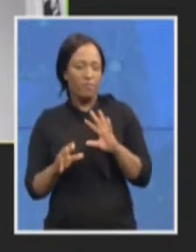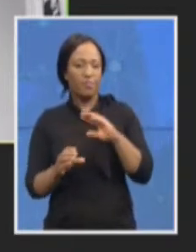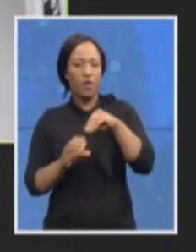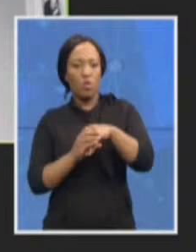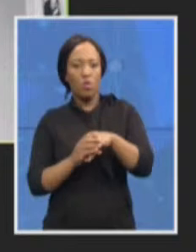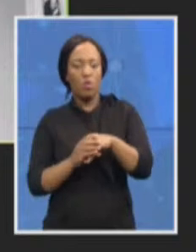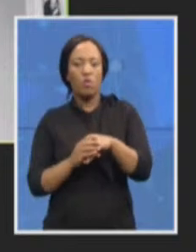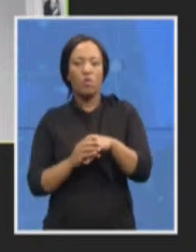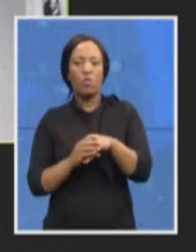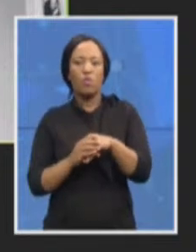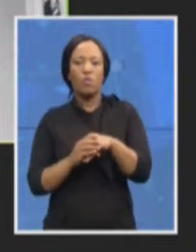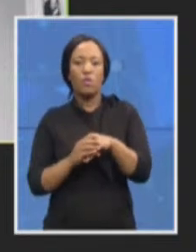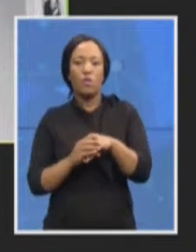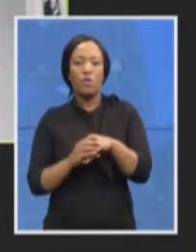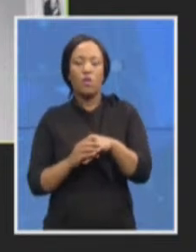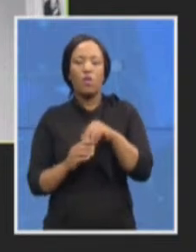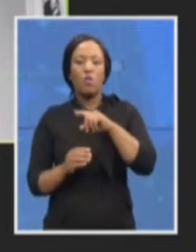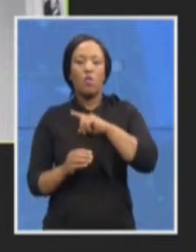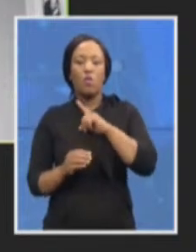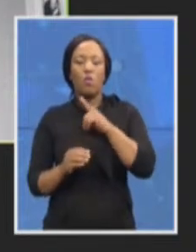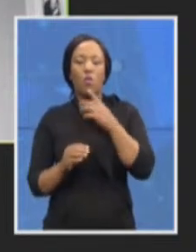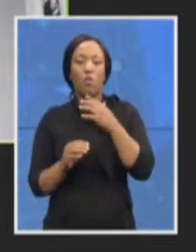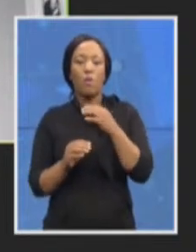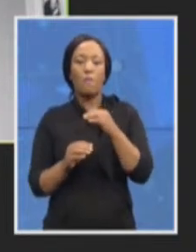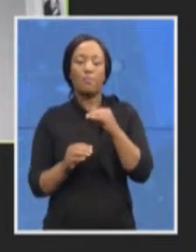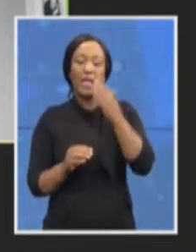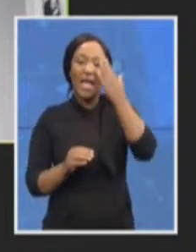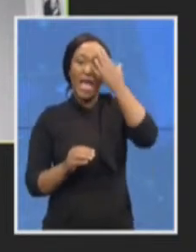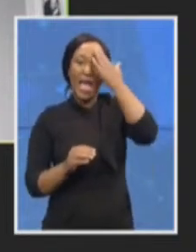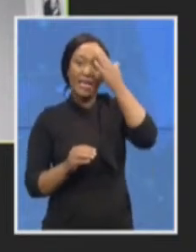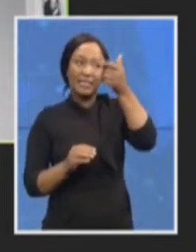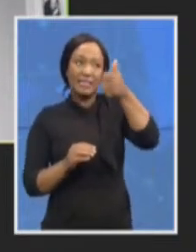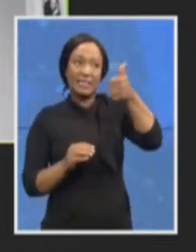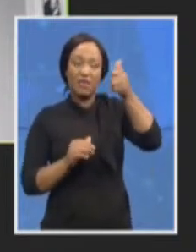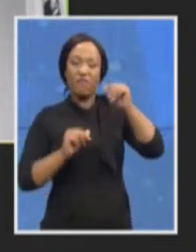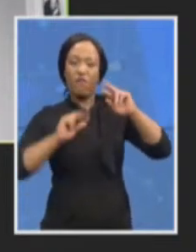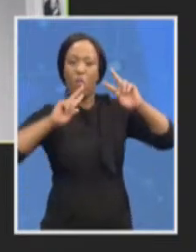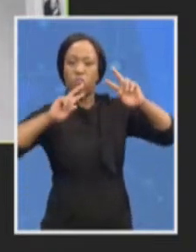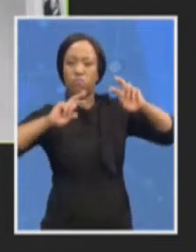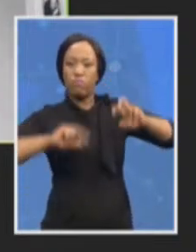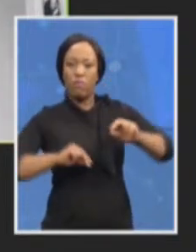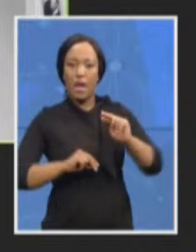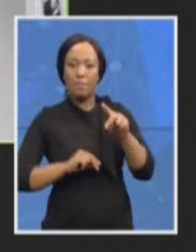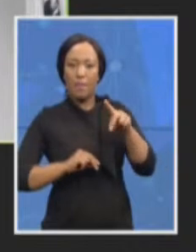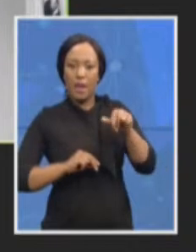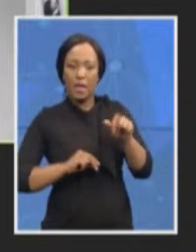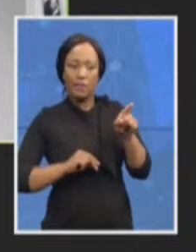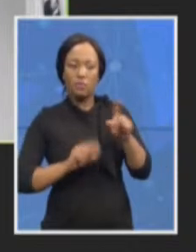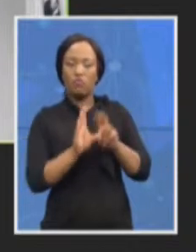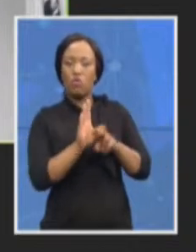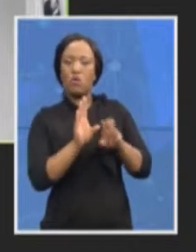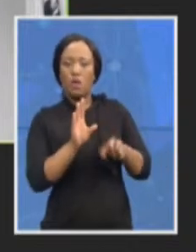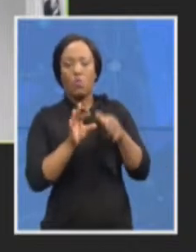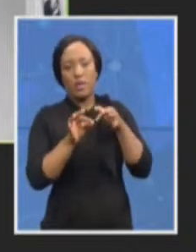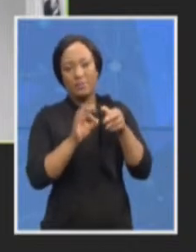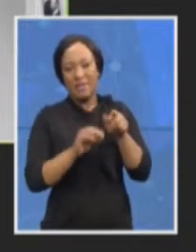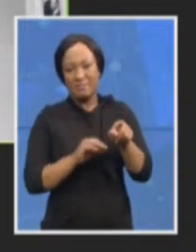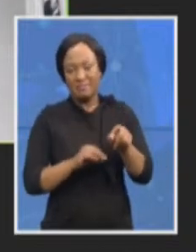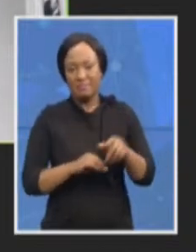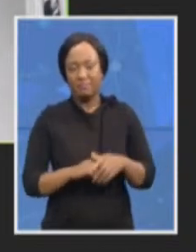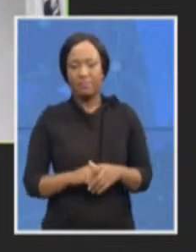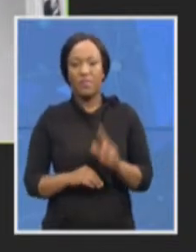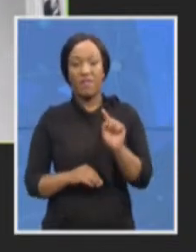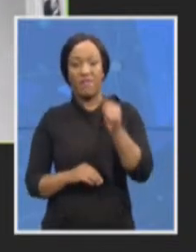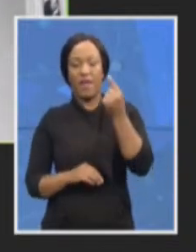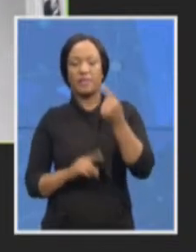of the head of the investigating directorate. So as Bulewa said, we'll deal with this first. In the interest of time, I'm just going to go